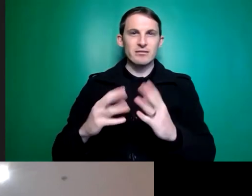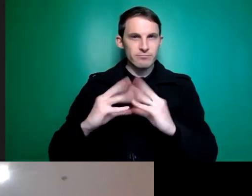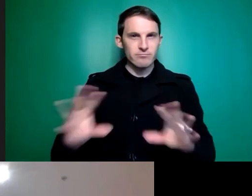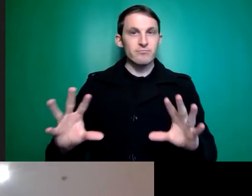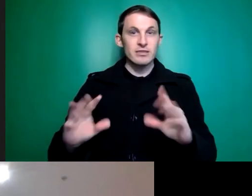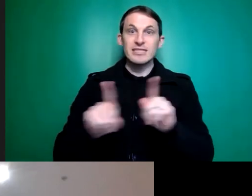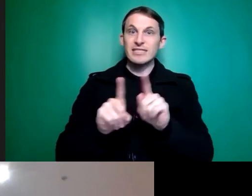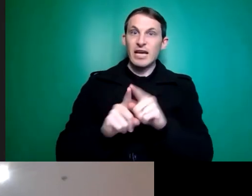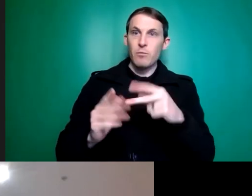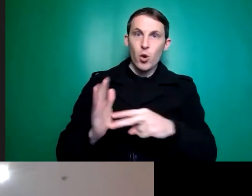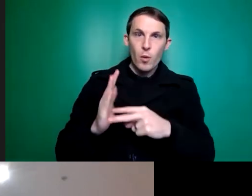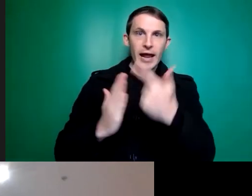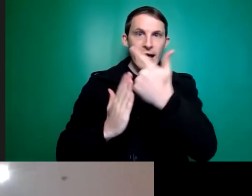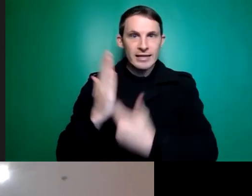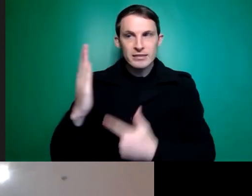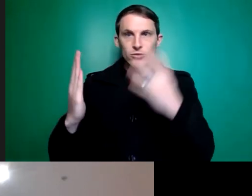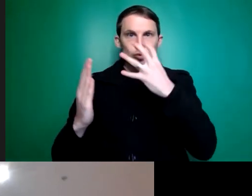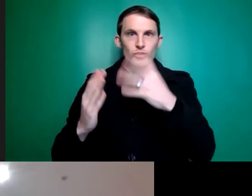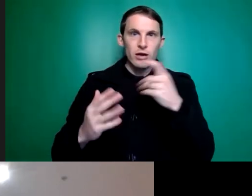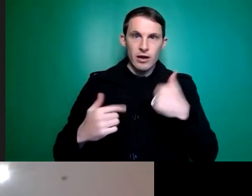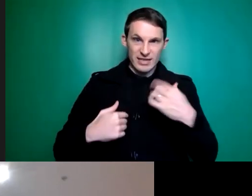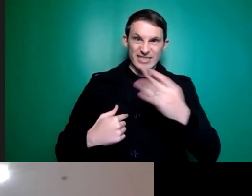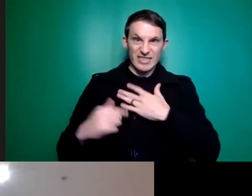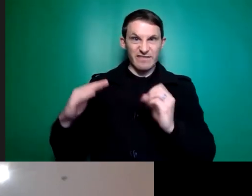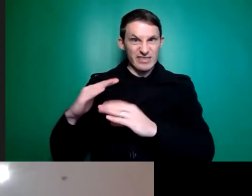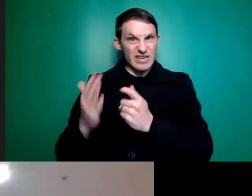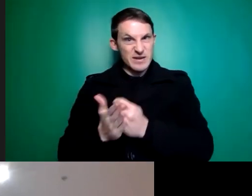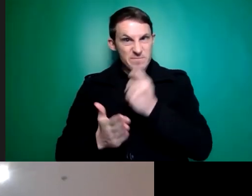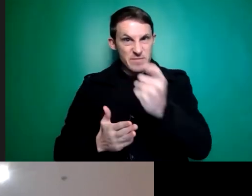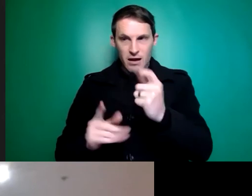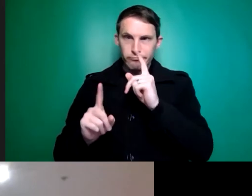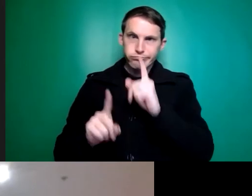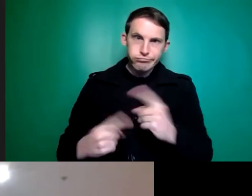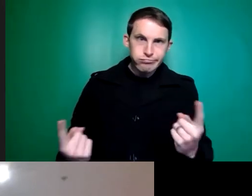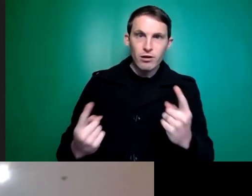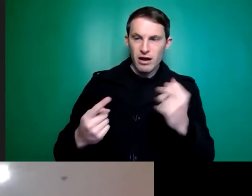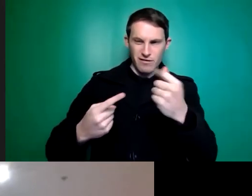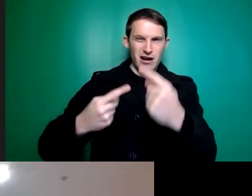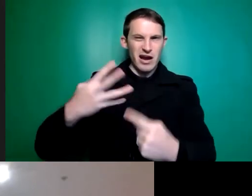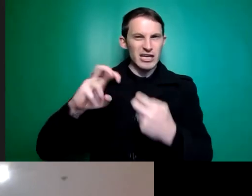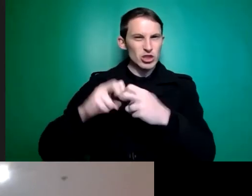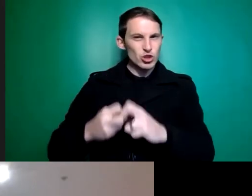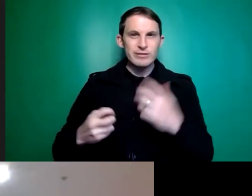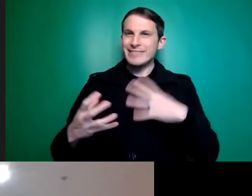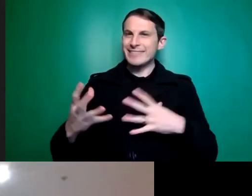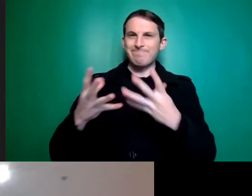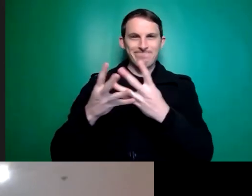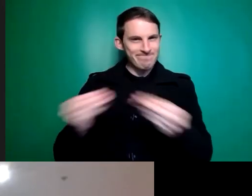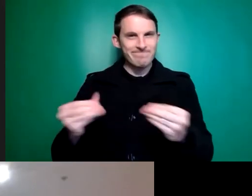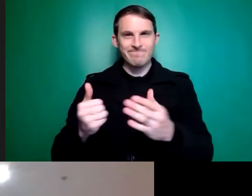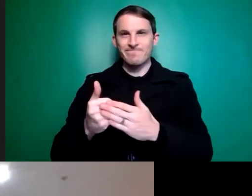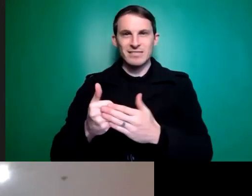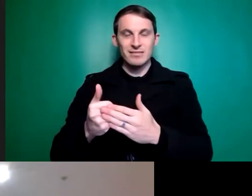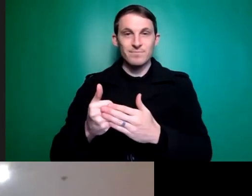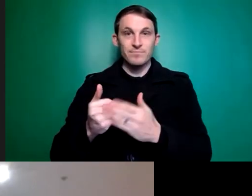about expensive co-payments, and all of this needs to be fixed. So, the ultimate goal of this campaign is to address this